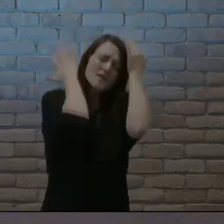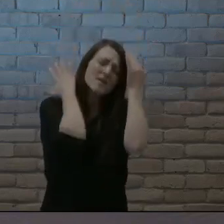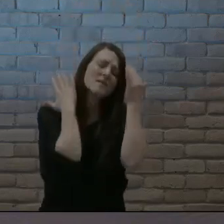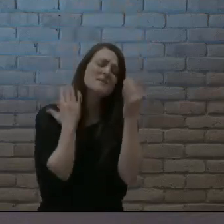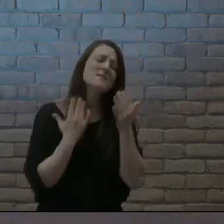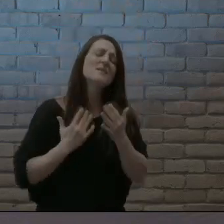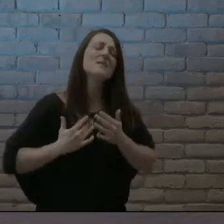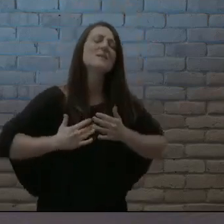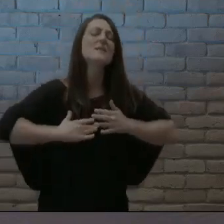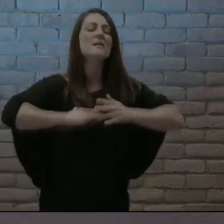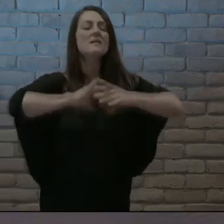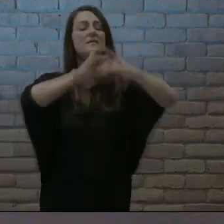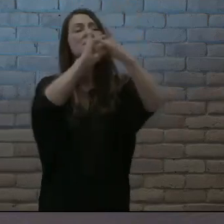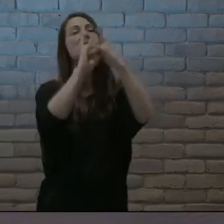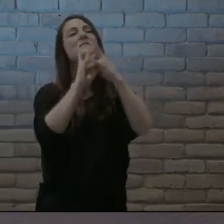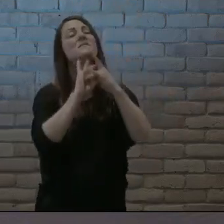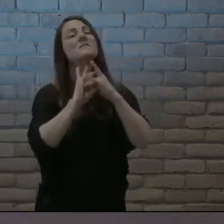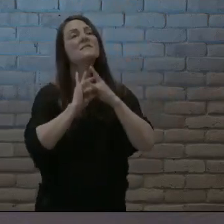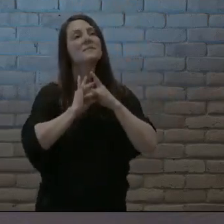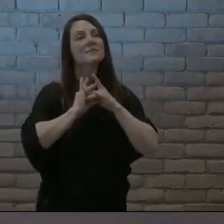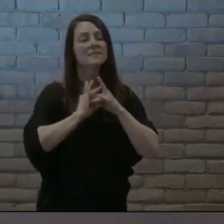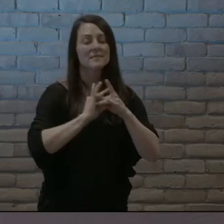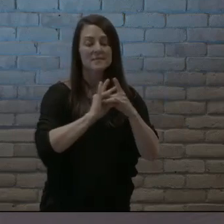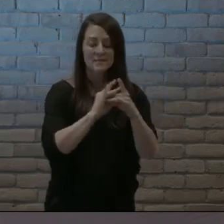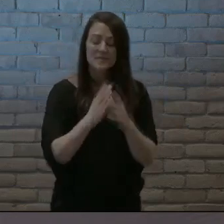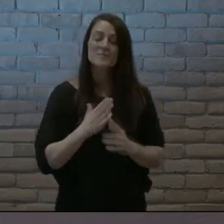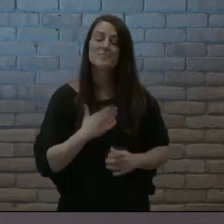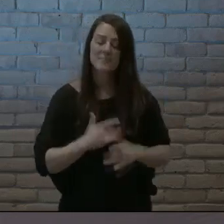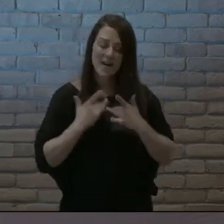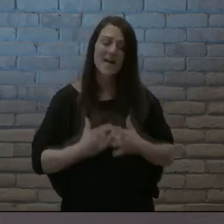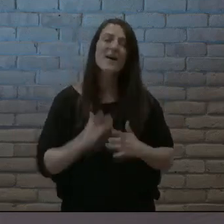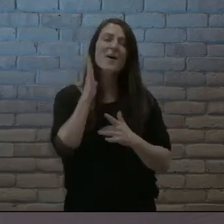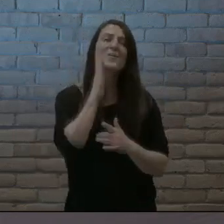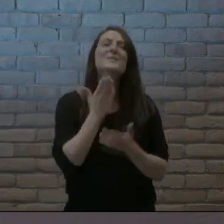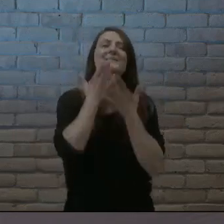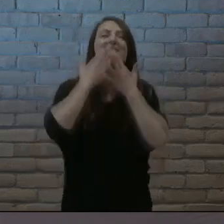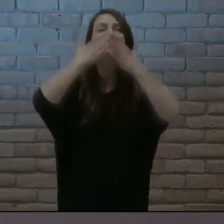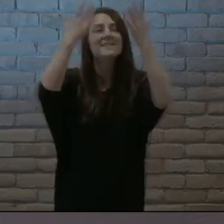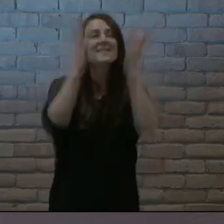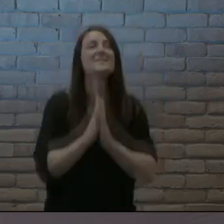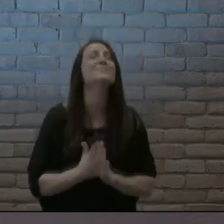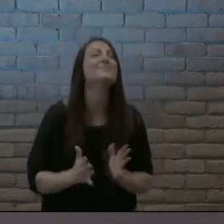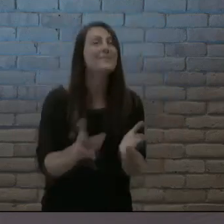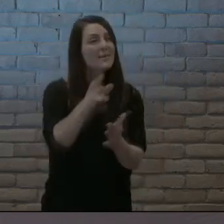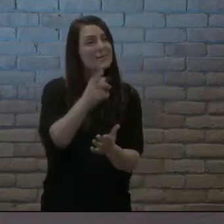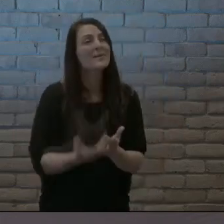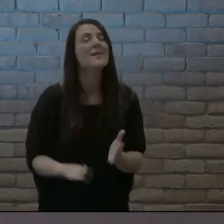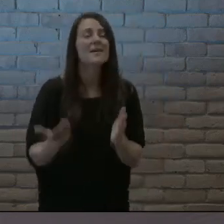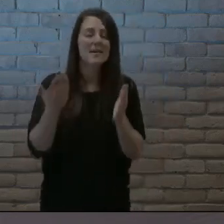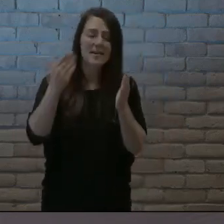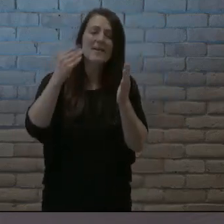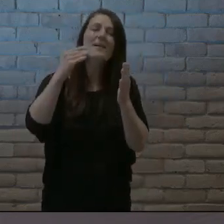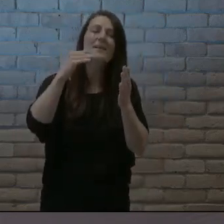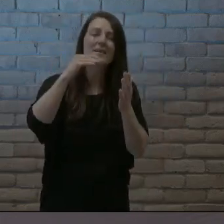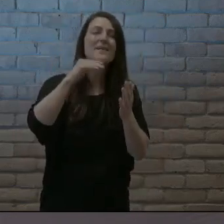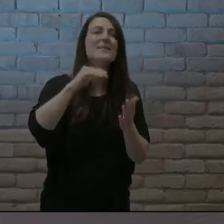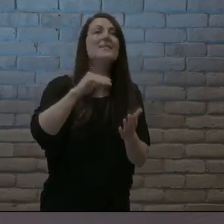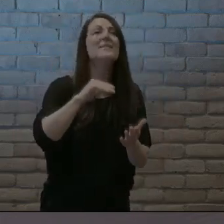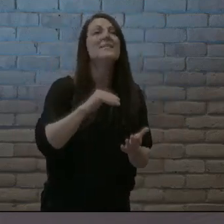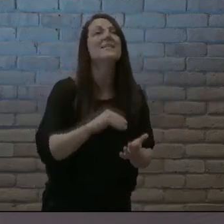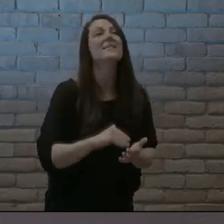in your love And my heart And will sing your praise